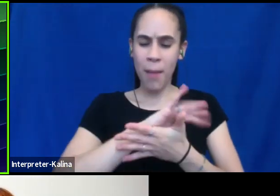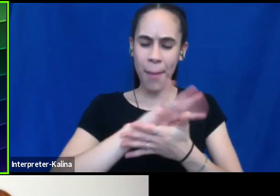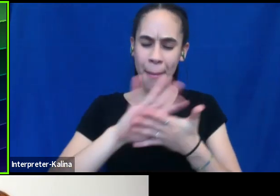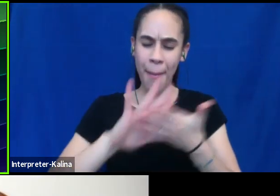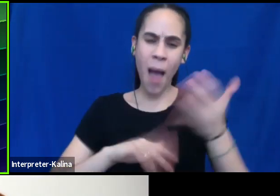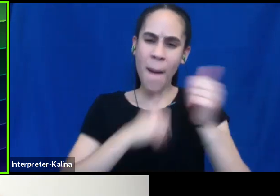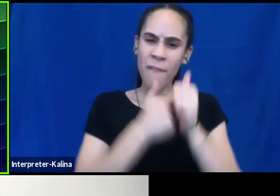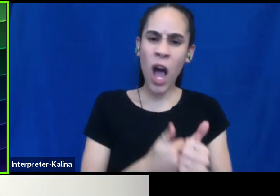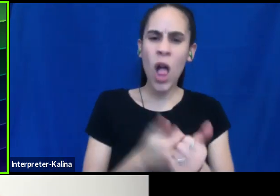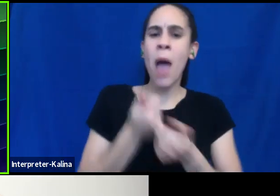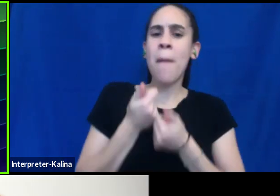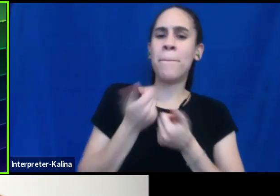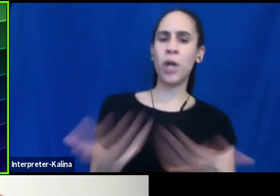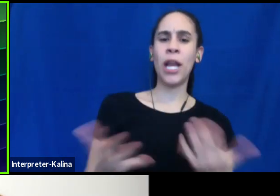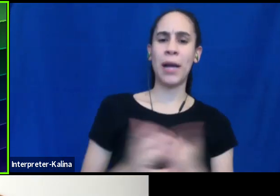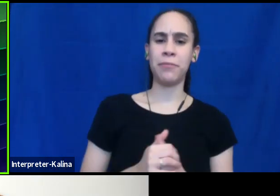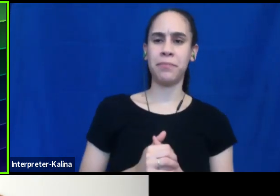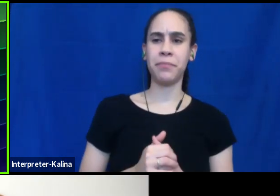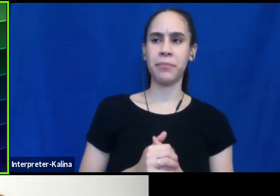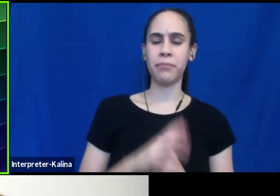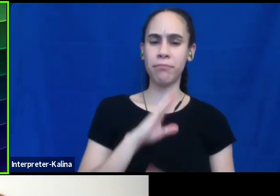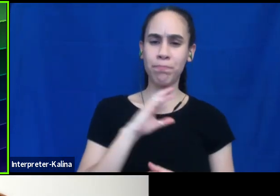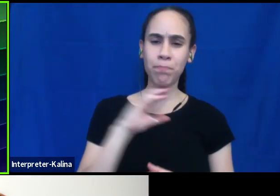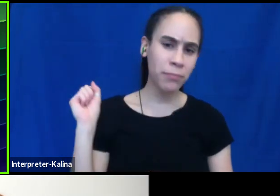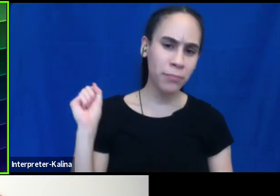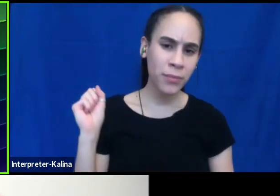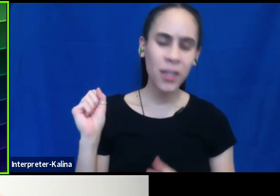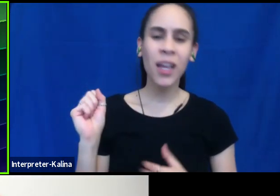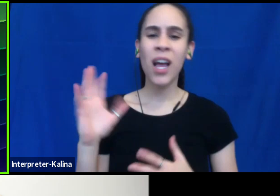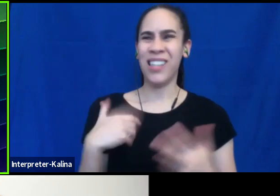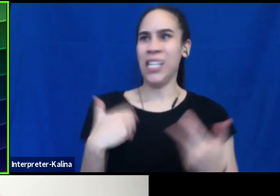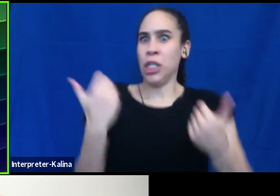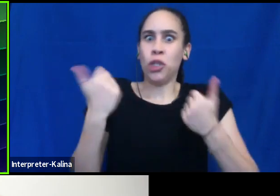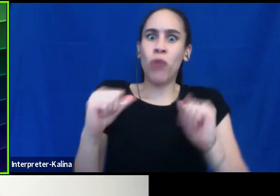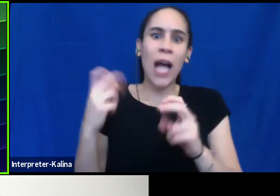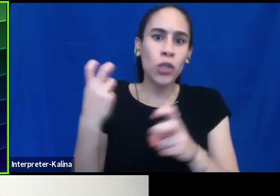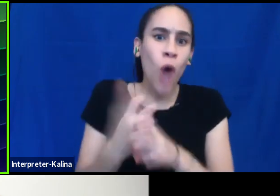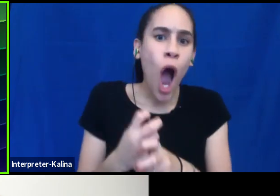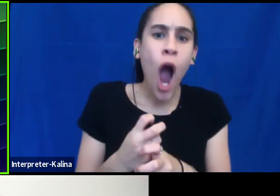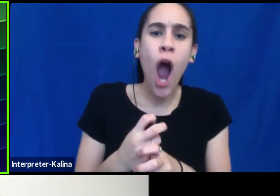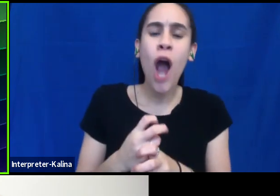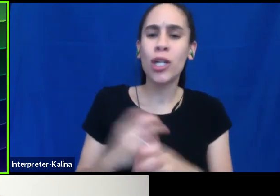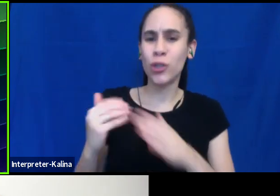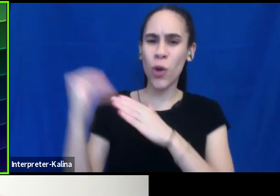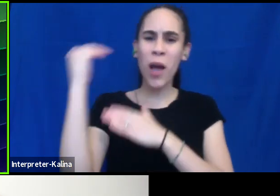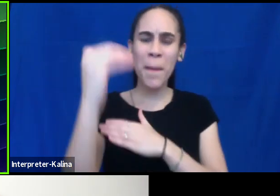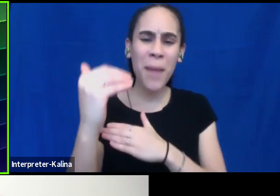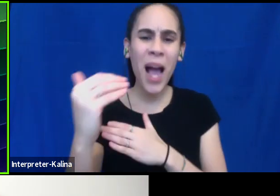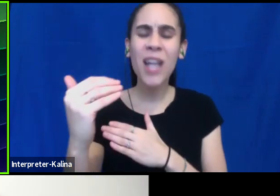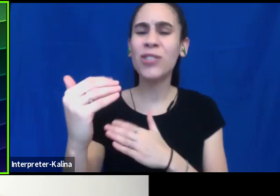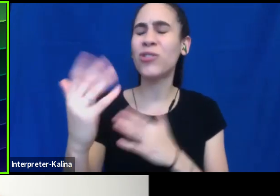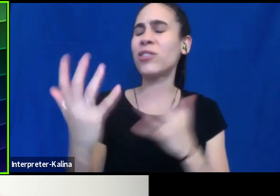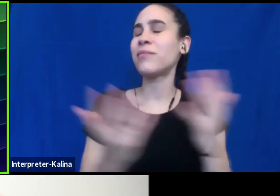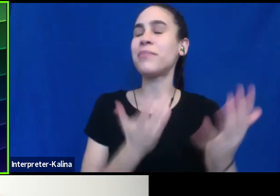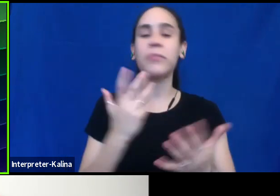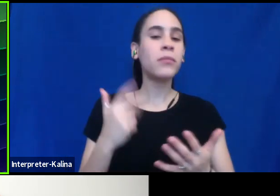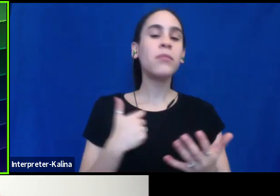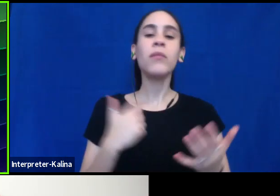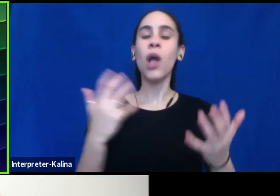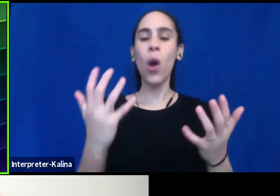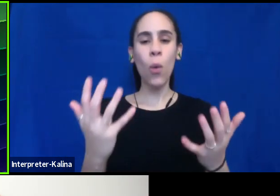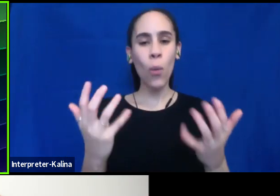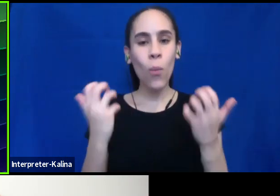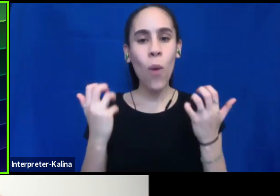and burn out. Right. Because I'm like, you know, just tried too hard or did too much, or I'm disillusioned. We want this to be, um, a